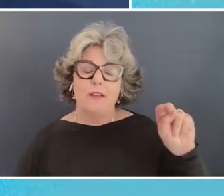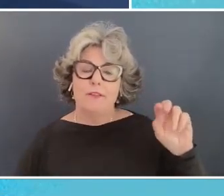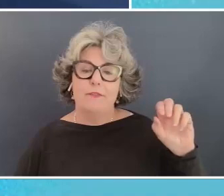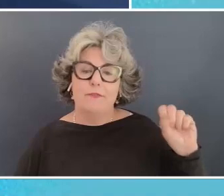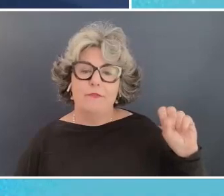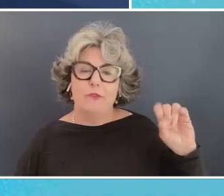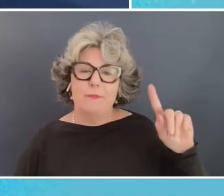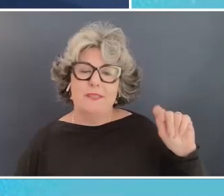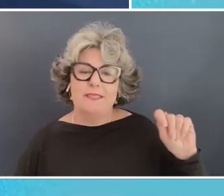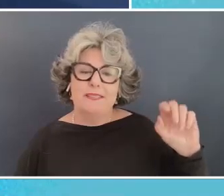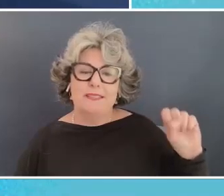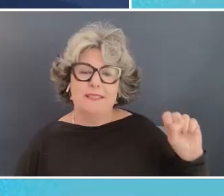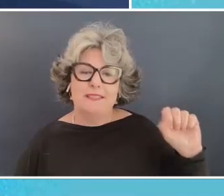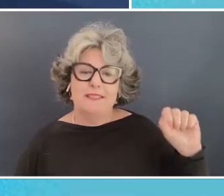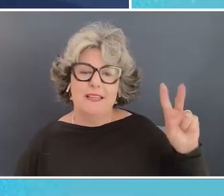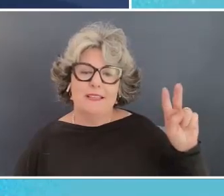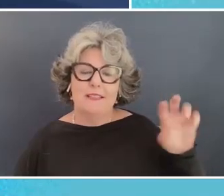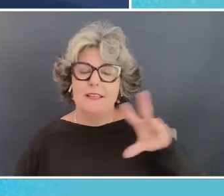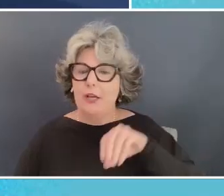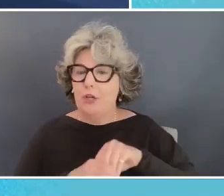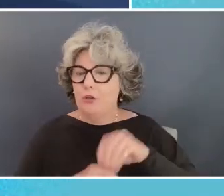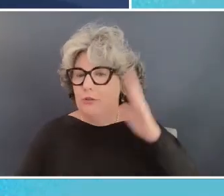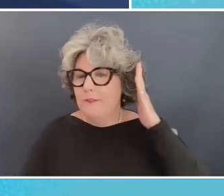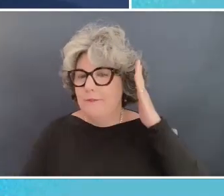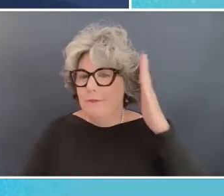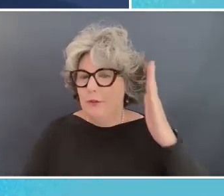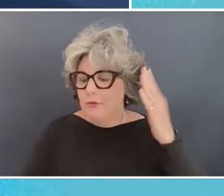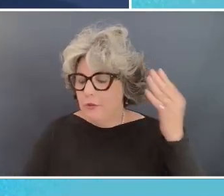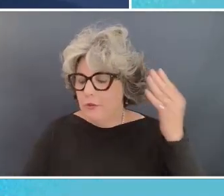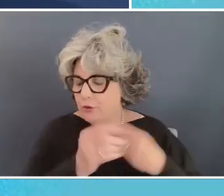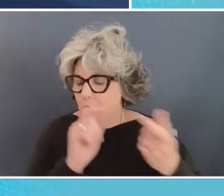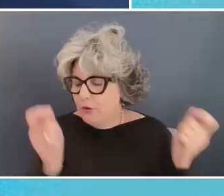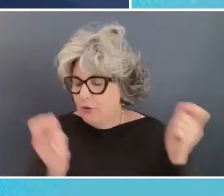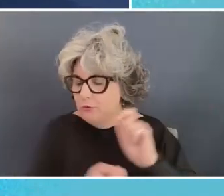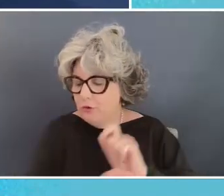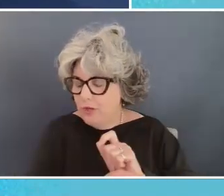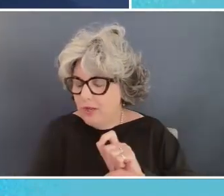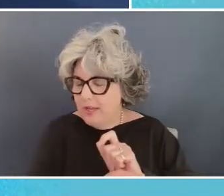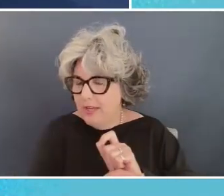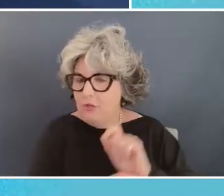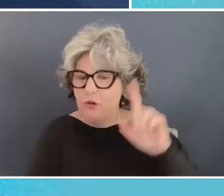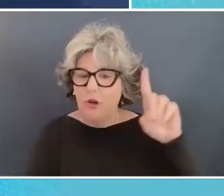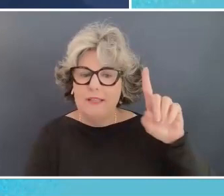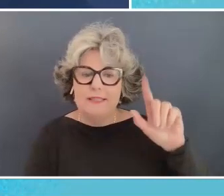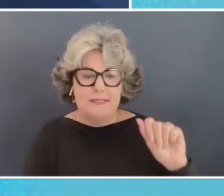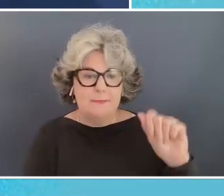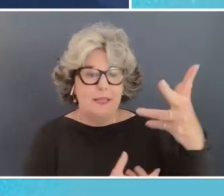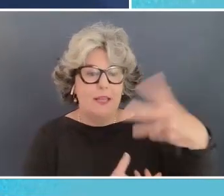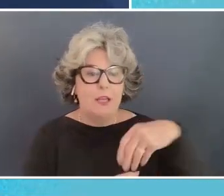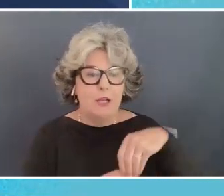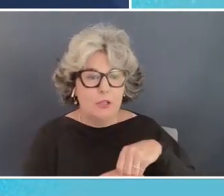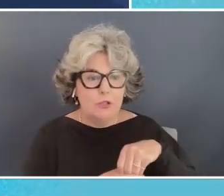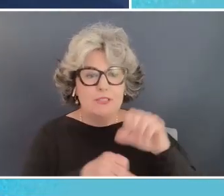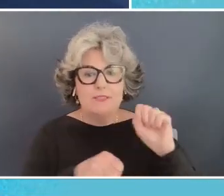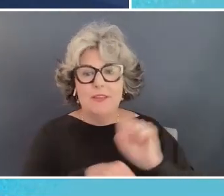on inclusive futures a generational change on disability inclusive employment